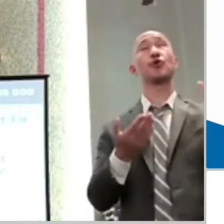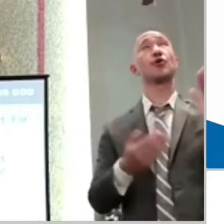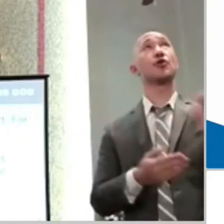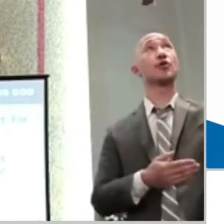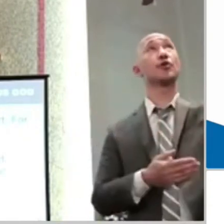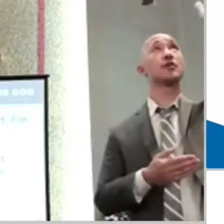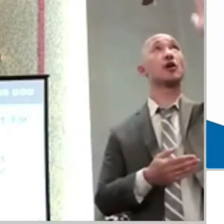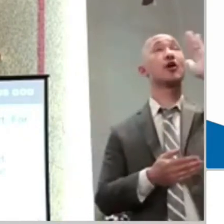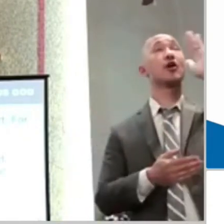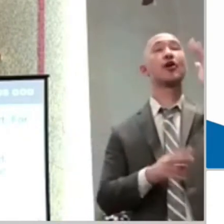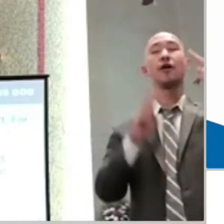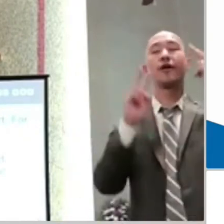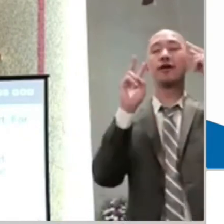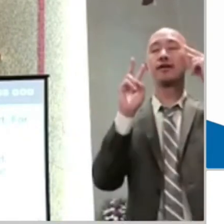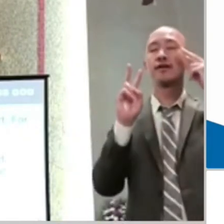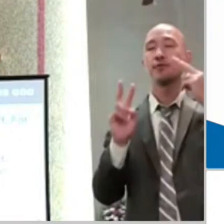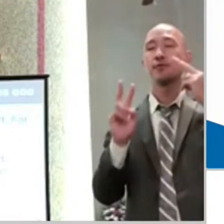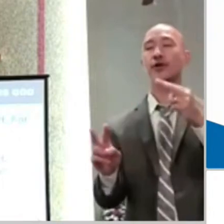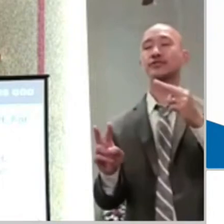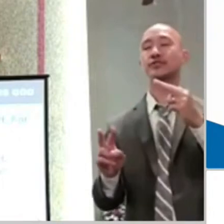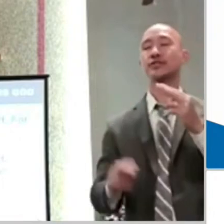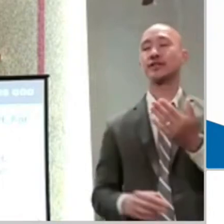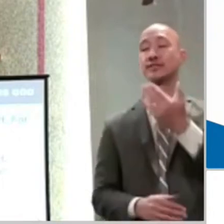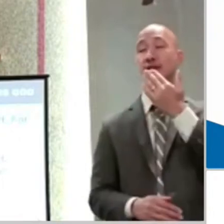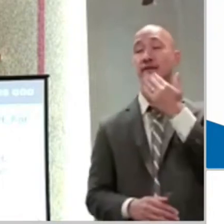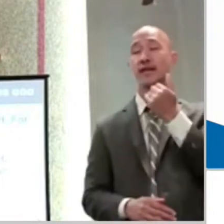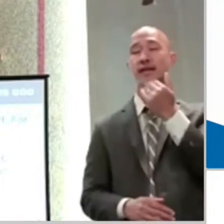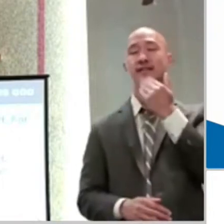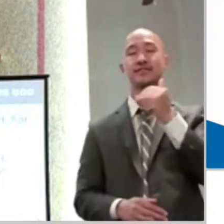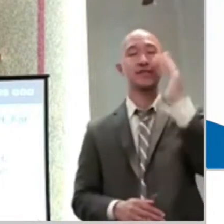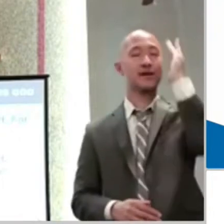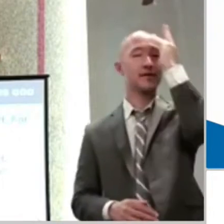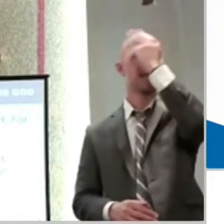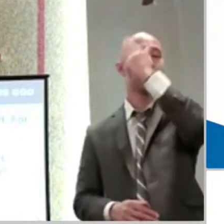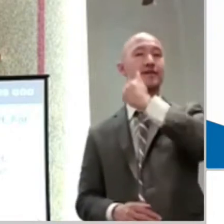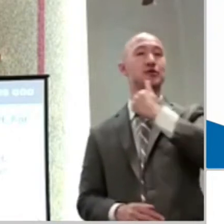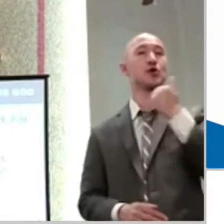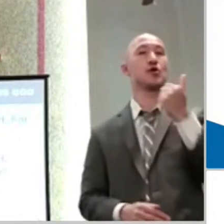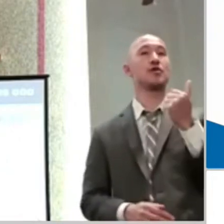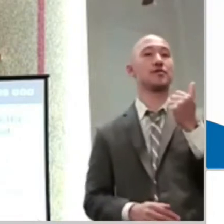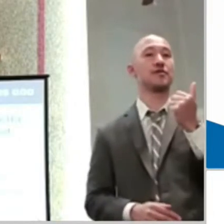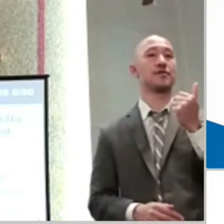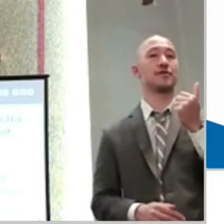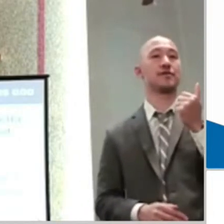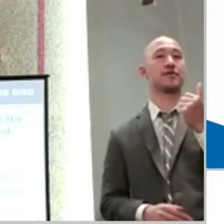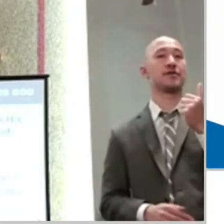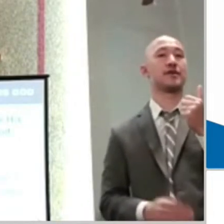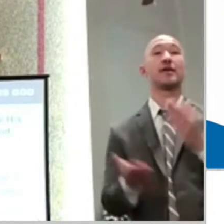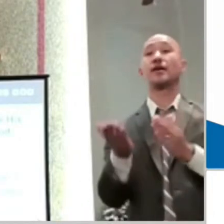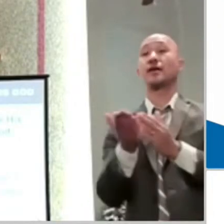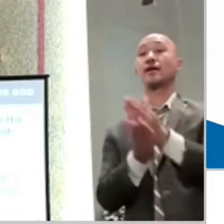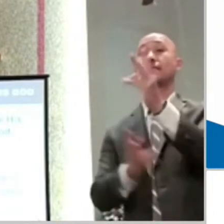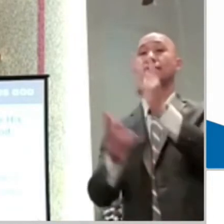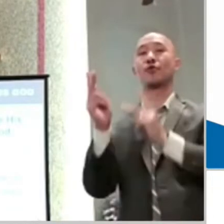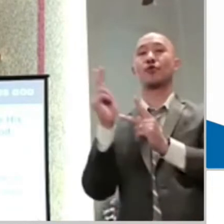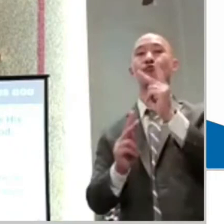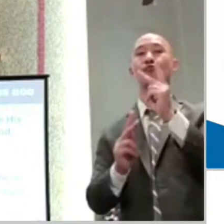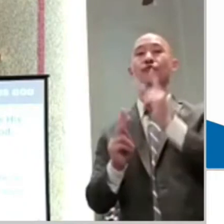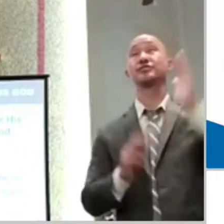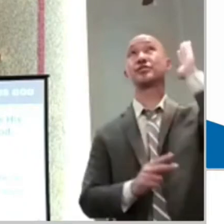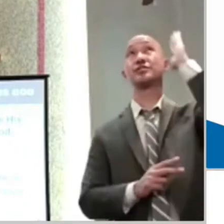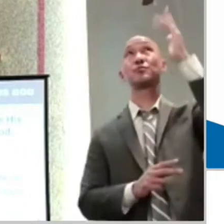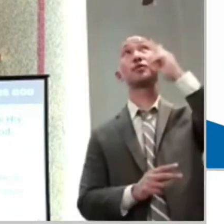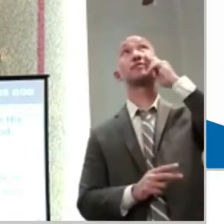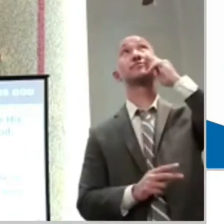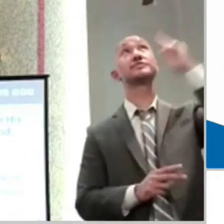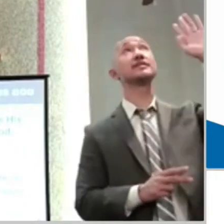pure in heart, precious in his sight they are. And the